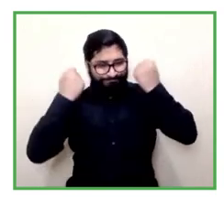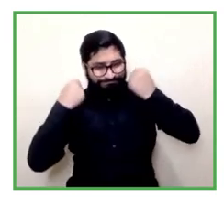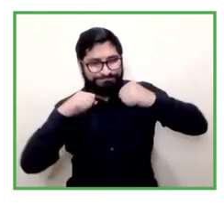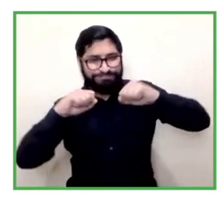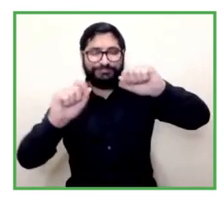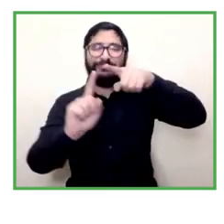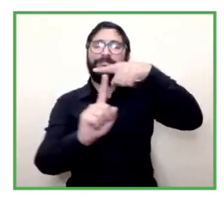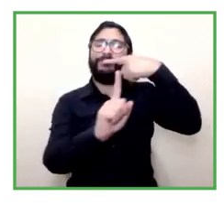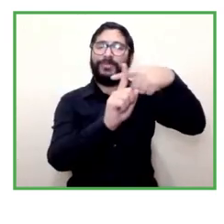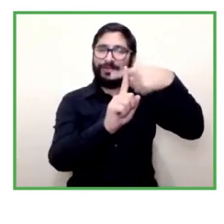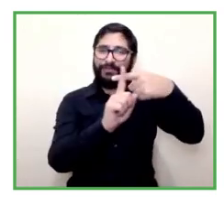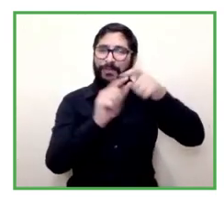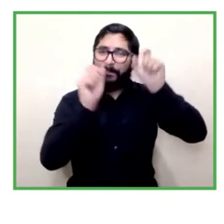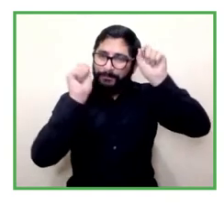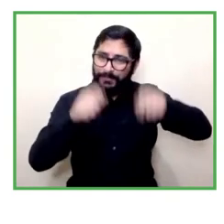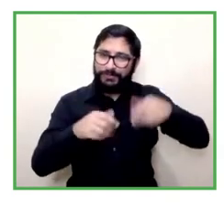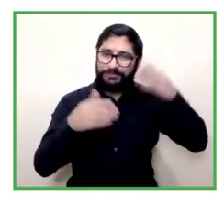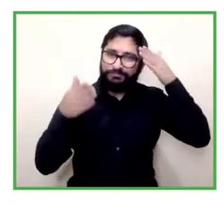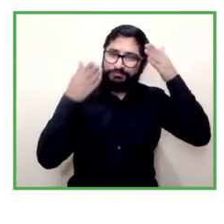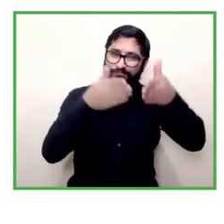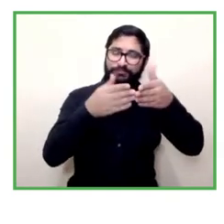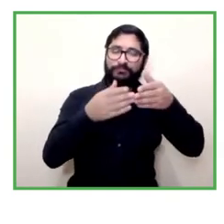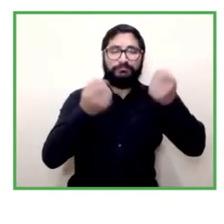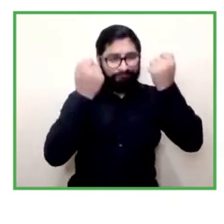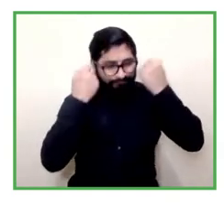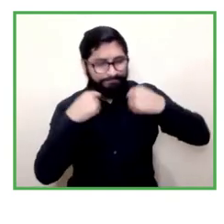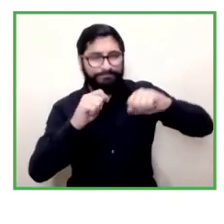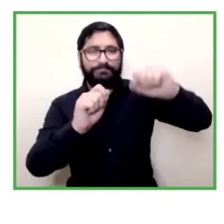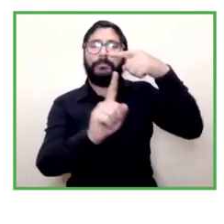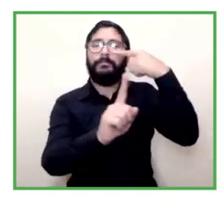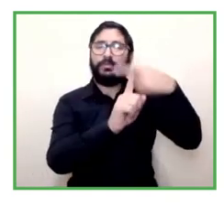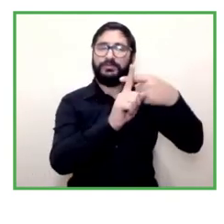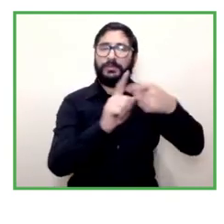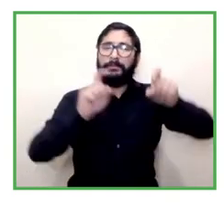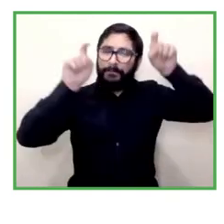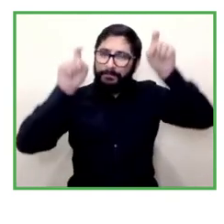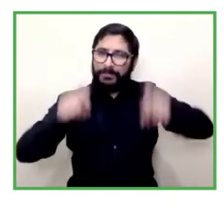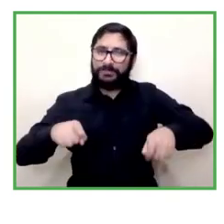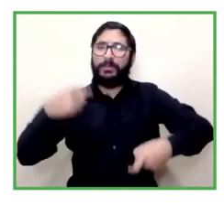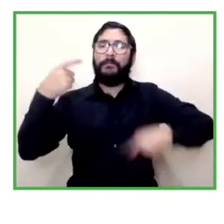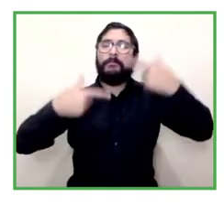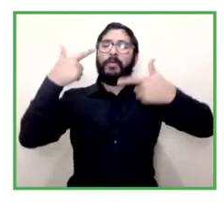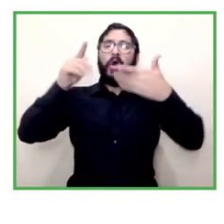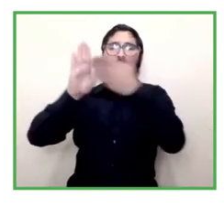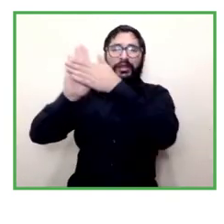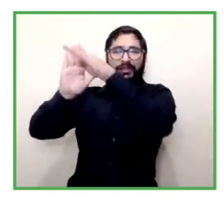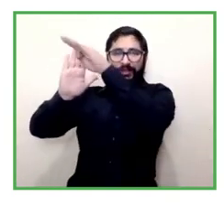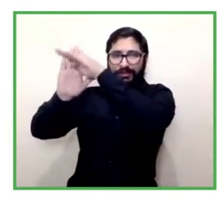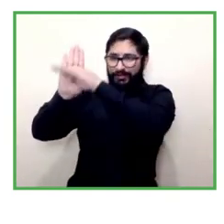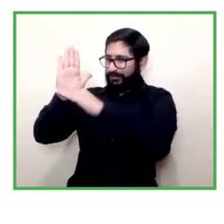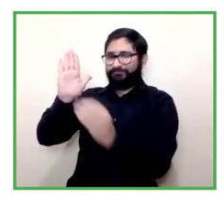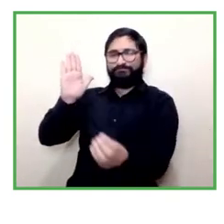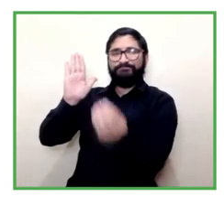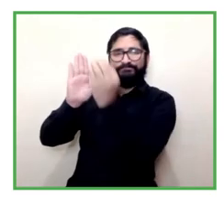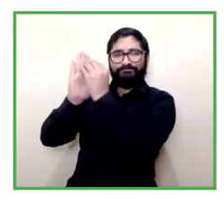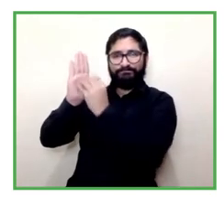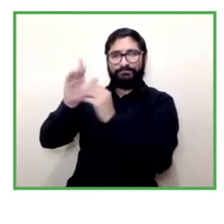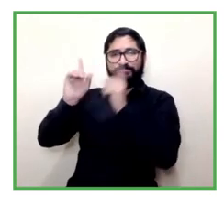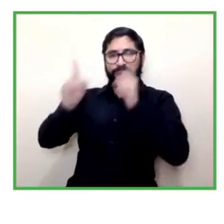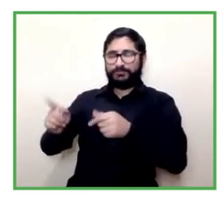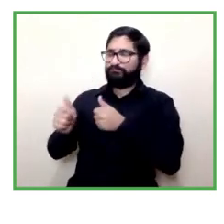practices i believe that good practices cannot continue being good practices they need to be compatible with policies i don't know